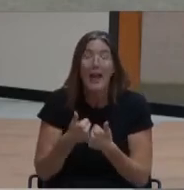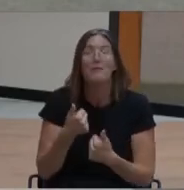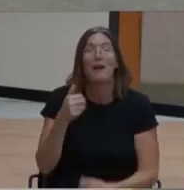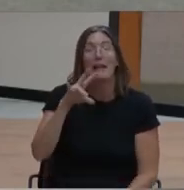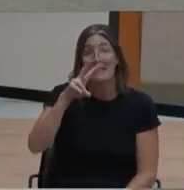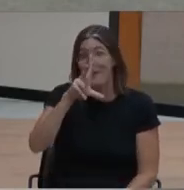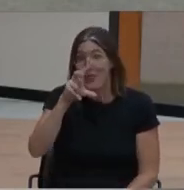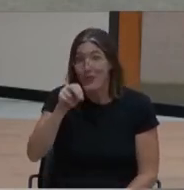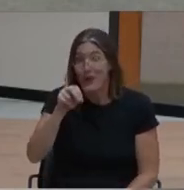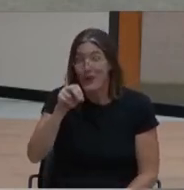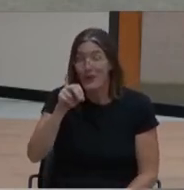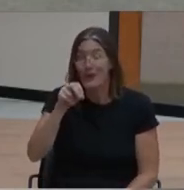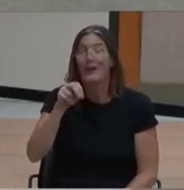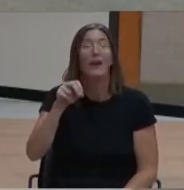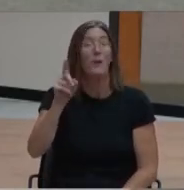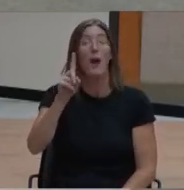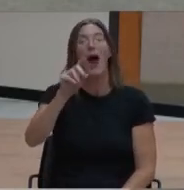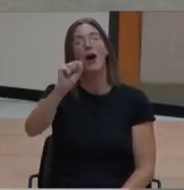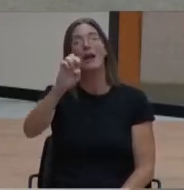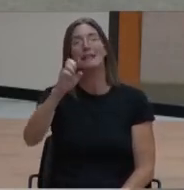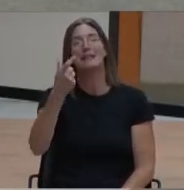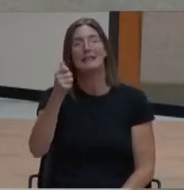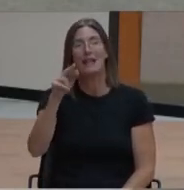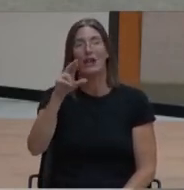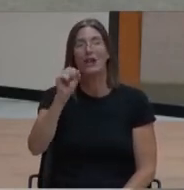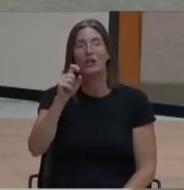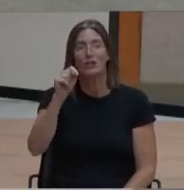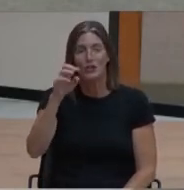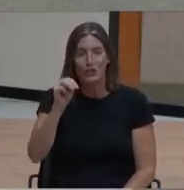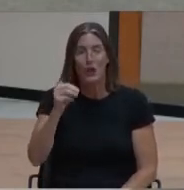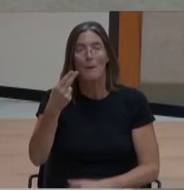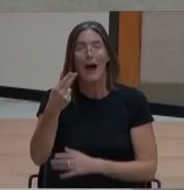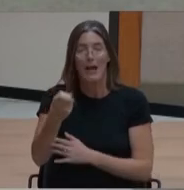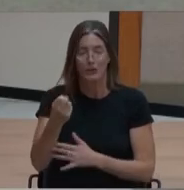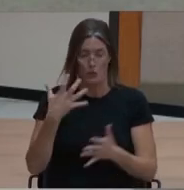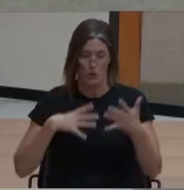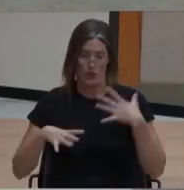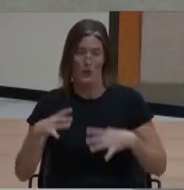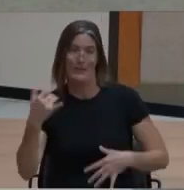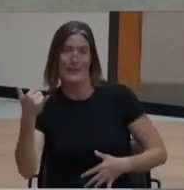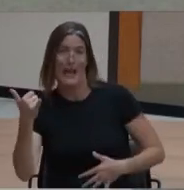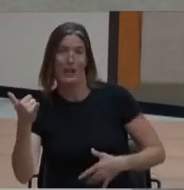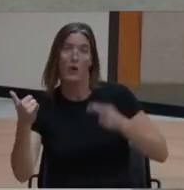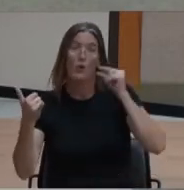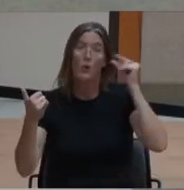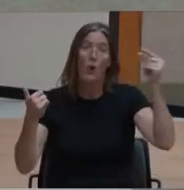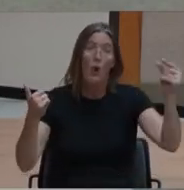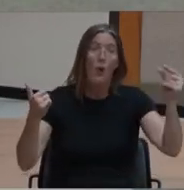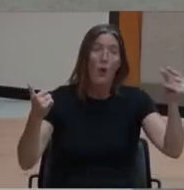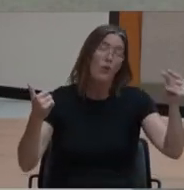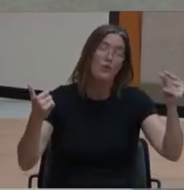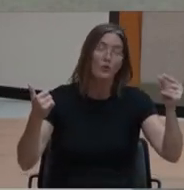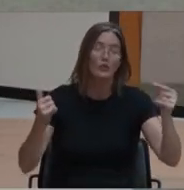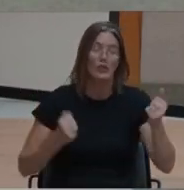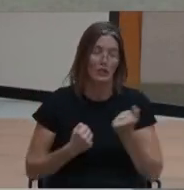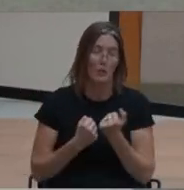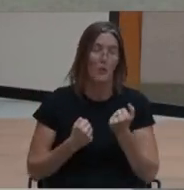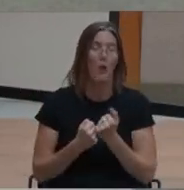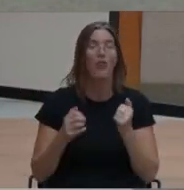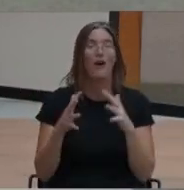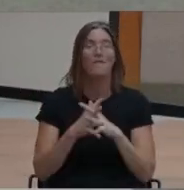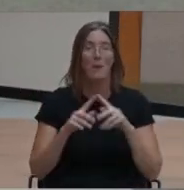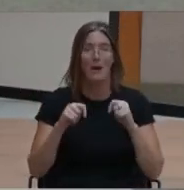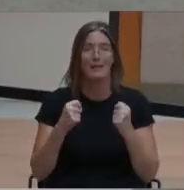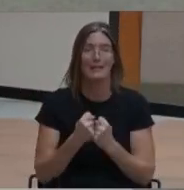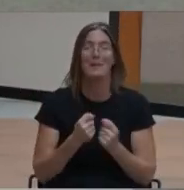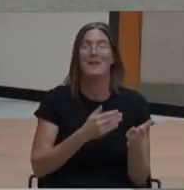p.m. at Sagerstrom High School. Dress in yellow or gold to support our football team. We hope to see you there, and thank you again for